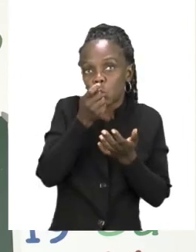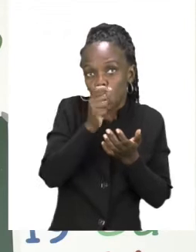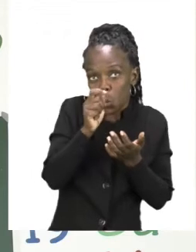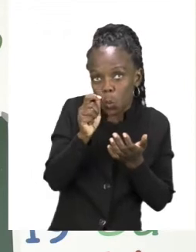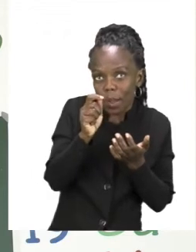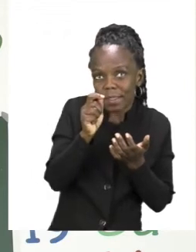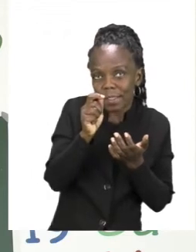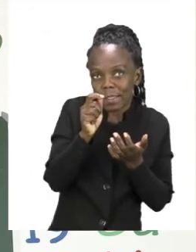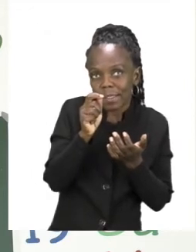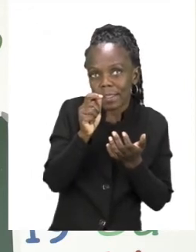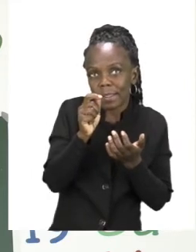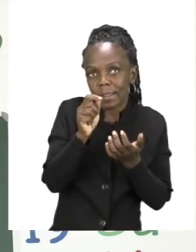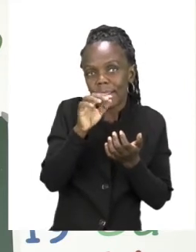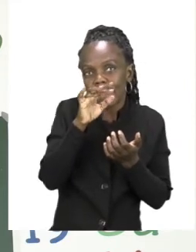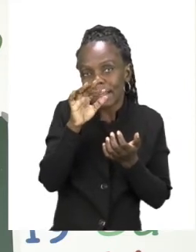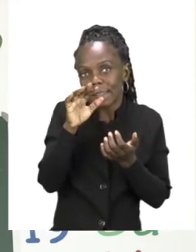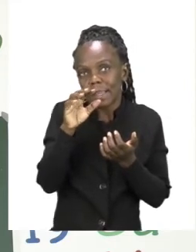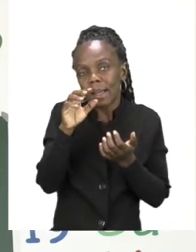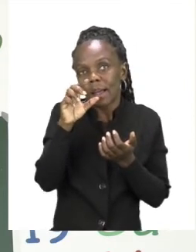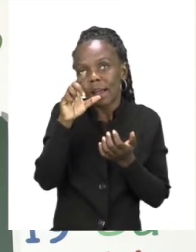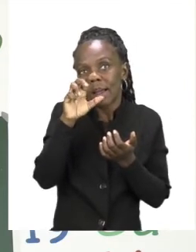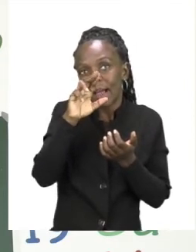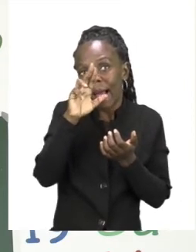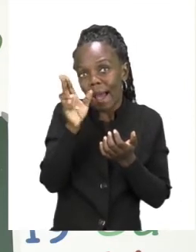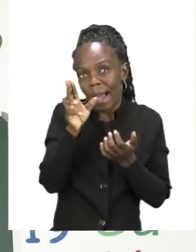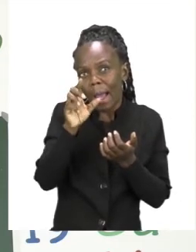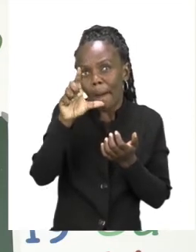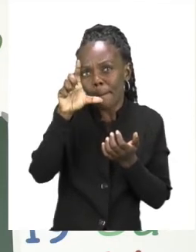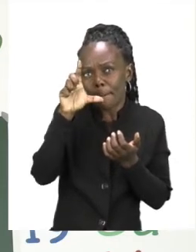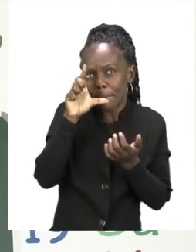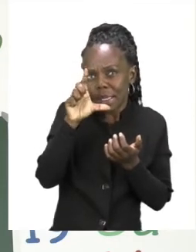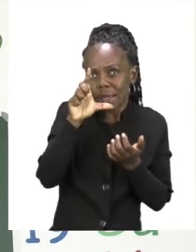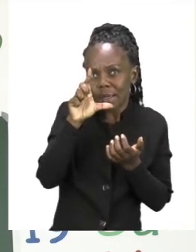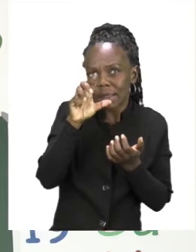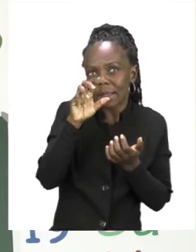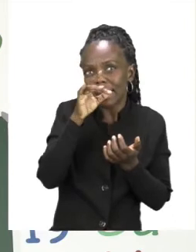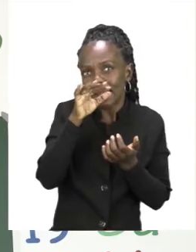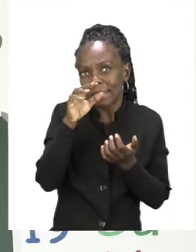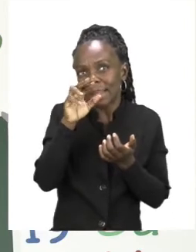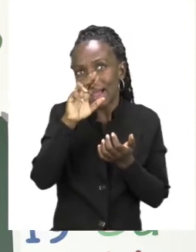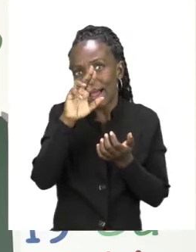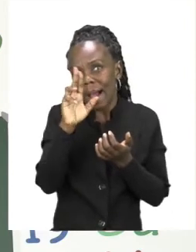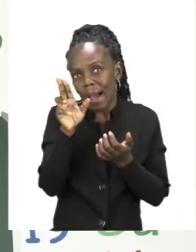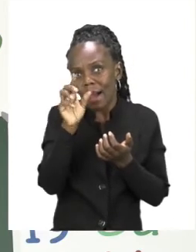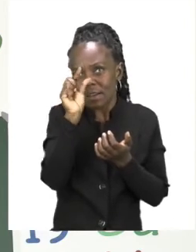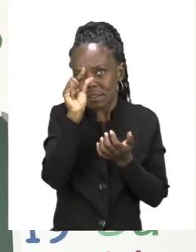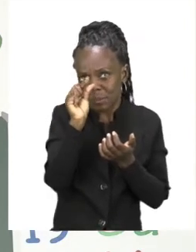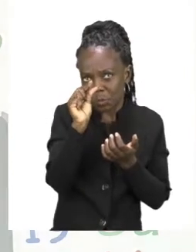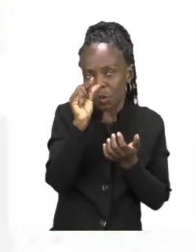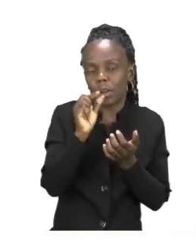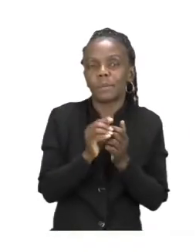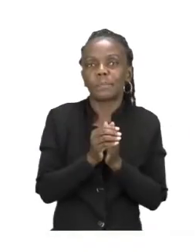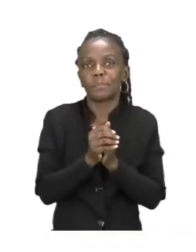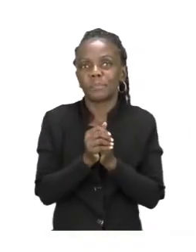the small letter H. But first let's go back into our exercise and see what they want us to do.